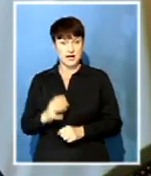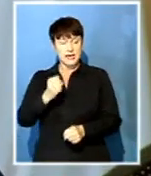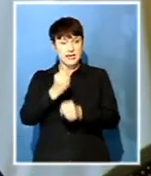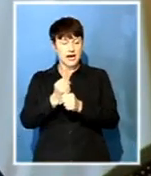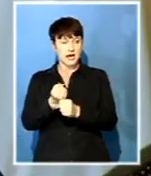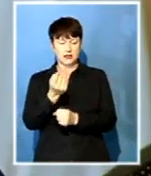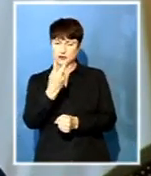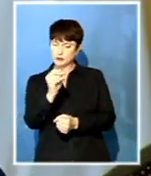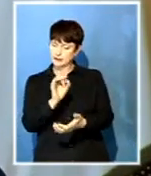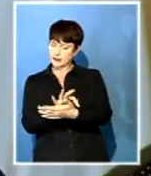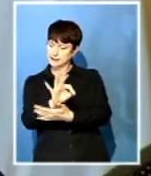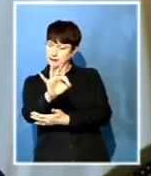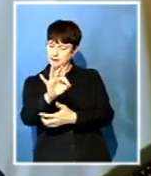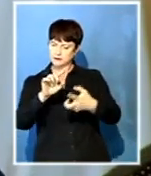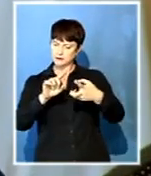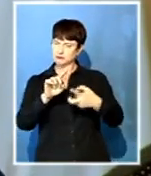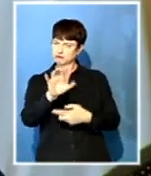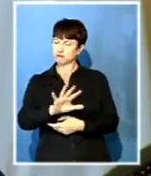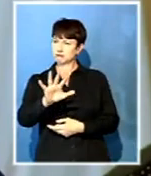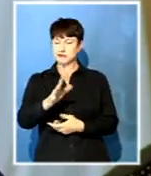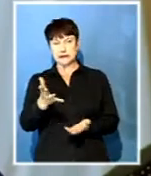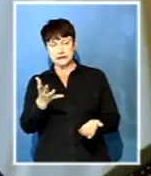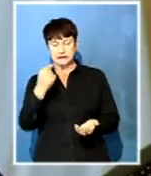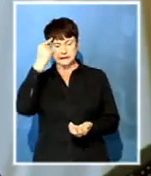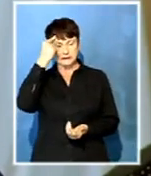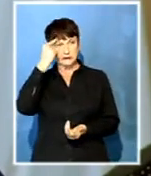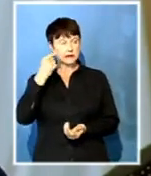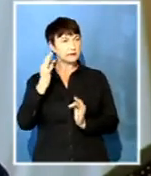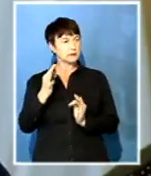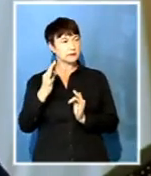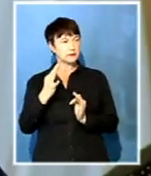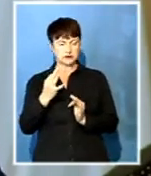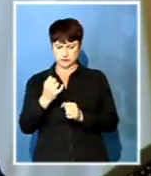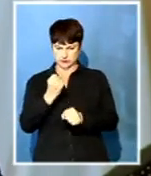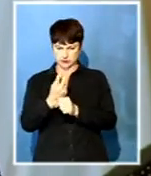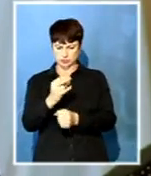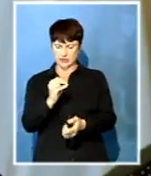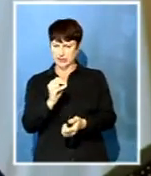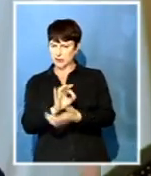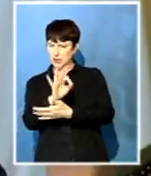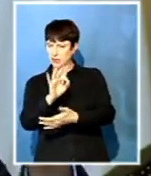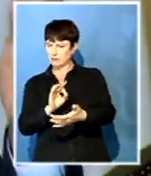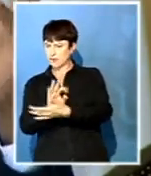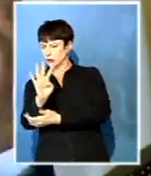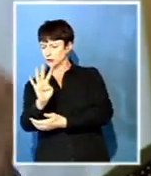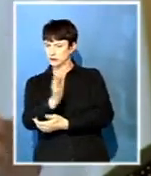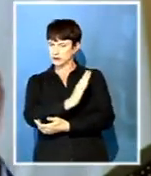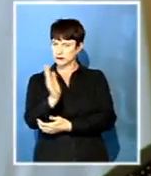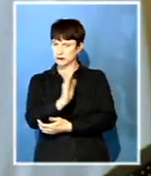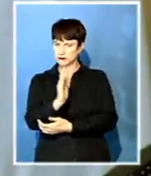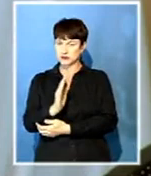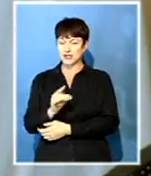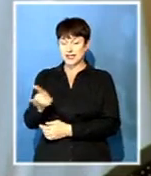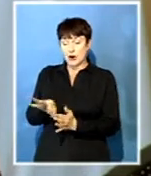around about that time, I'm now speaking under correction, 2013-2014, the